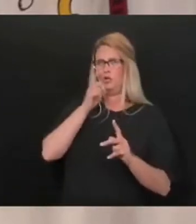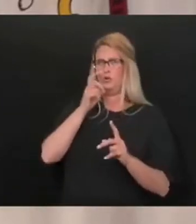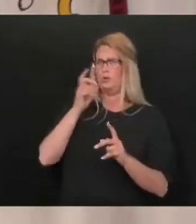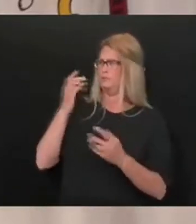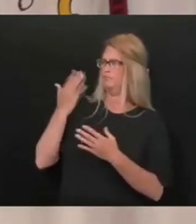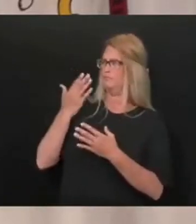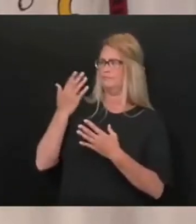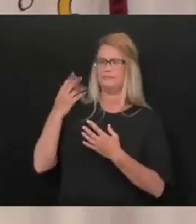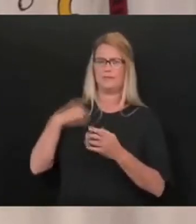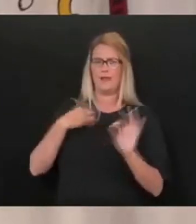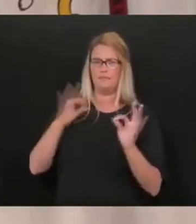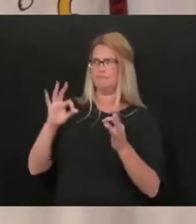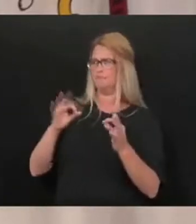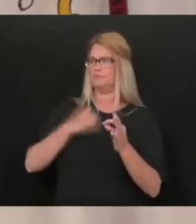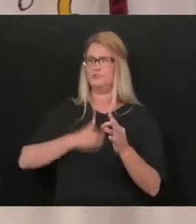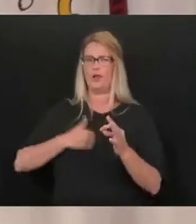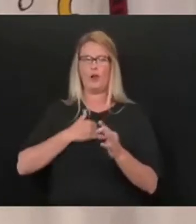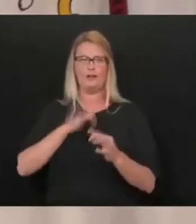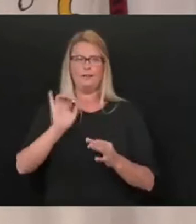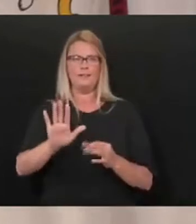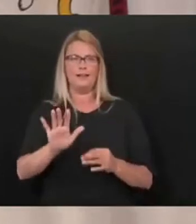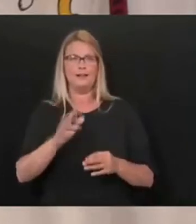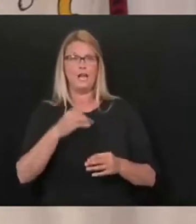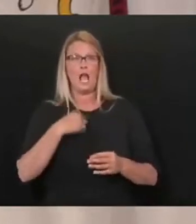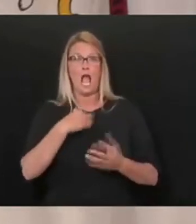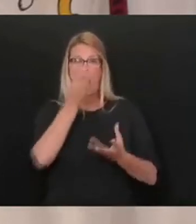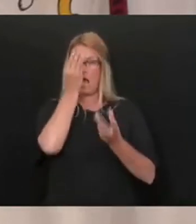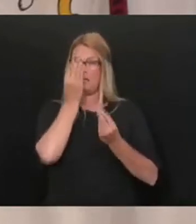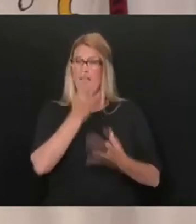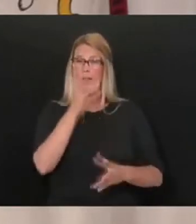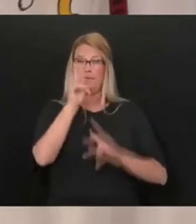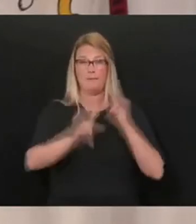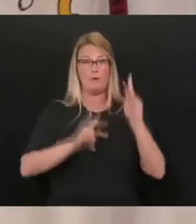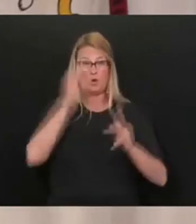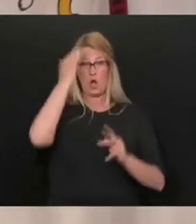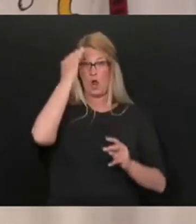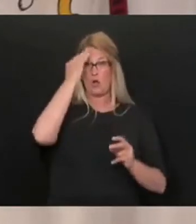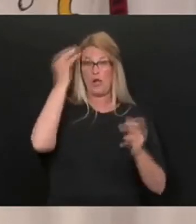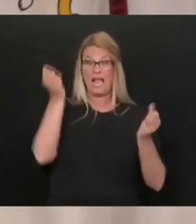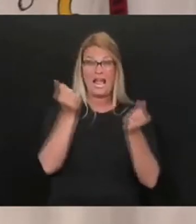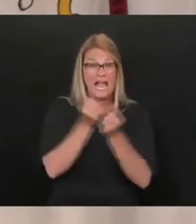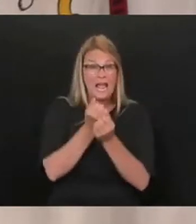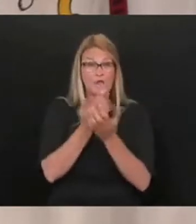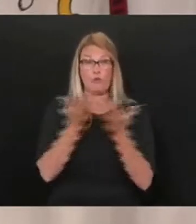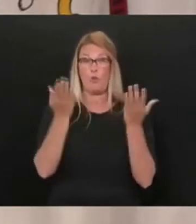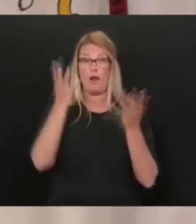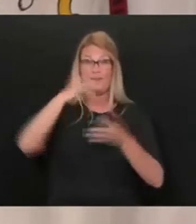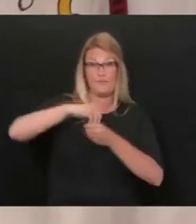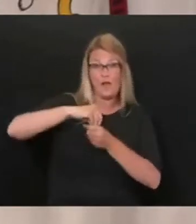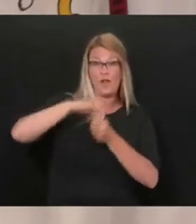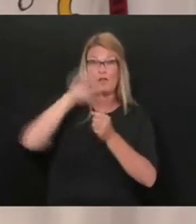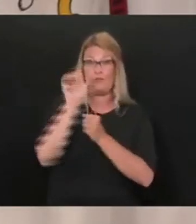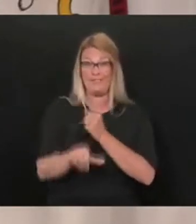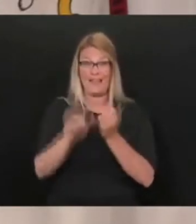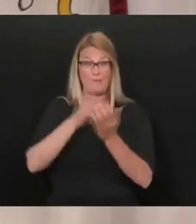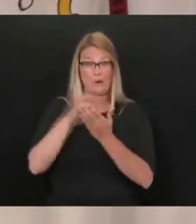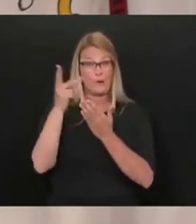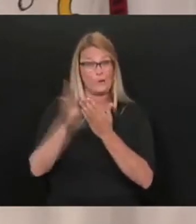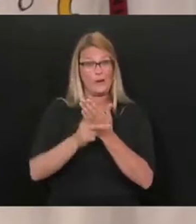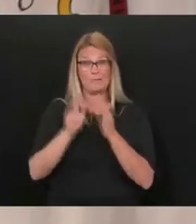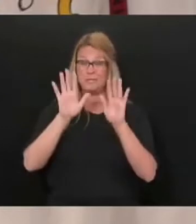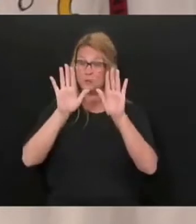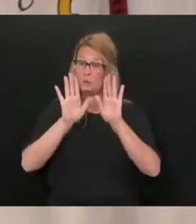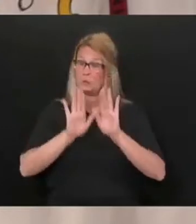work. I tell everybody that's involved in this program, great work. I mean, I could see it and